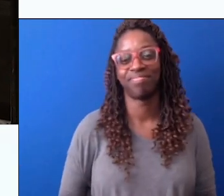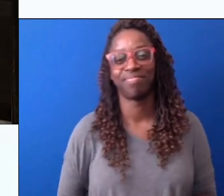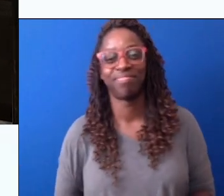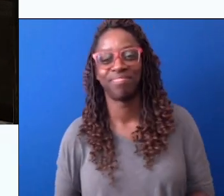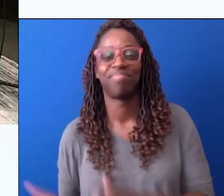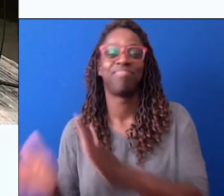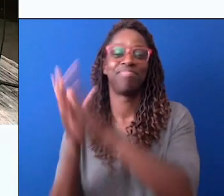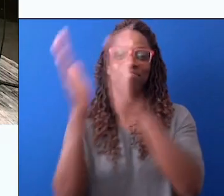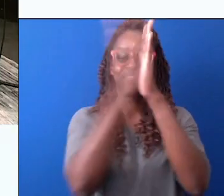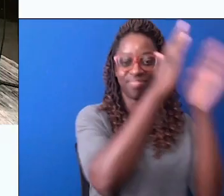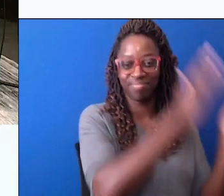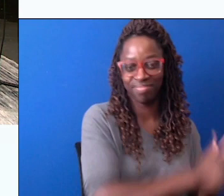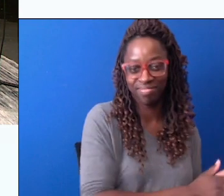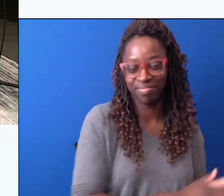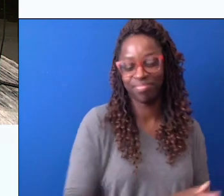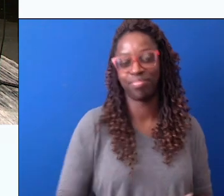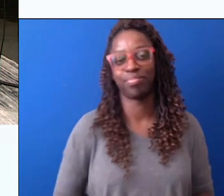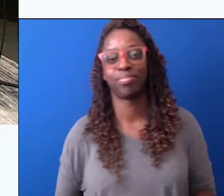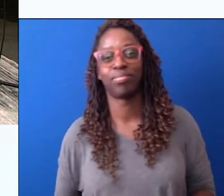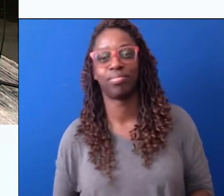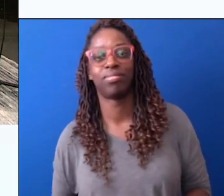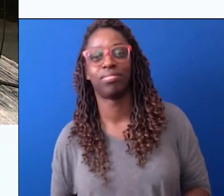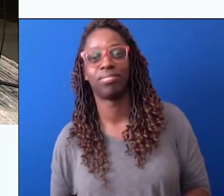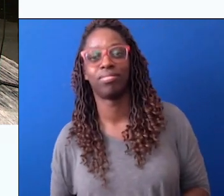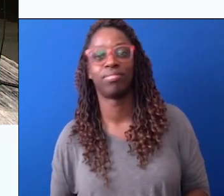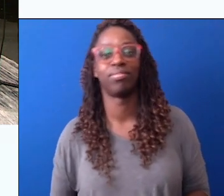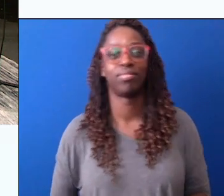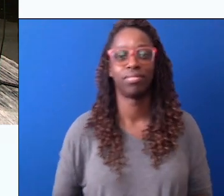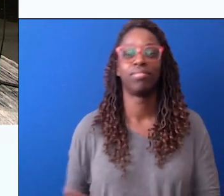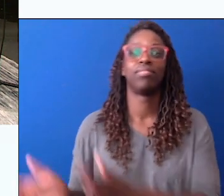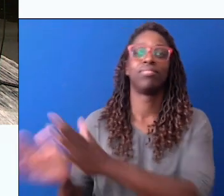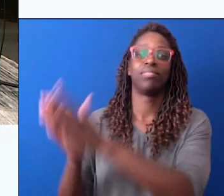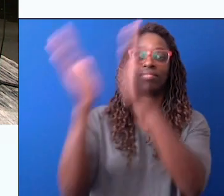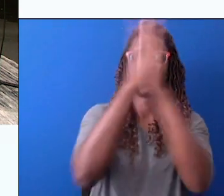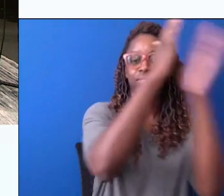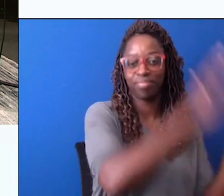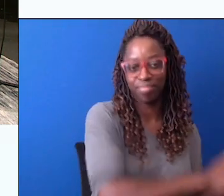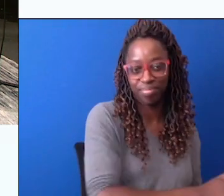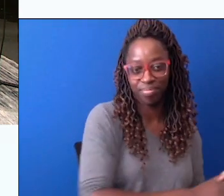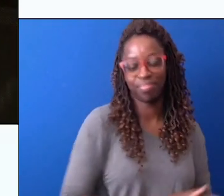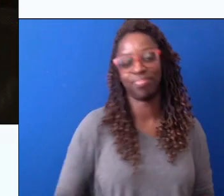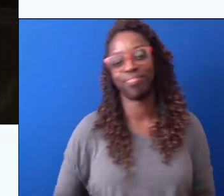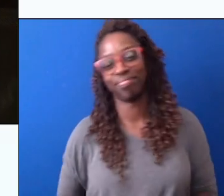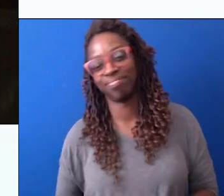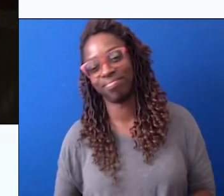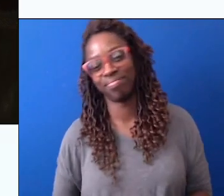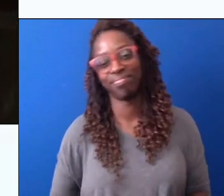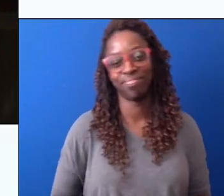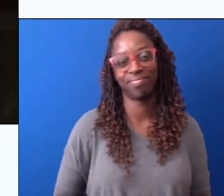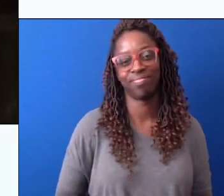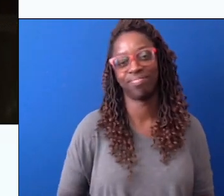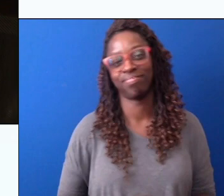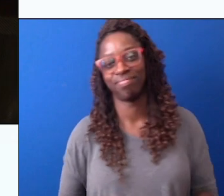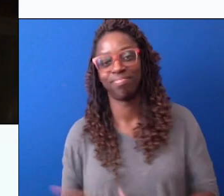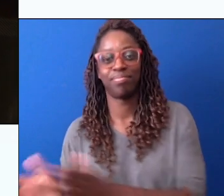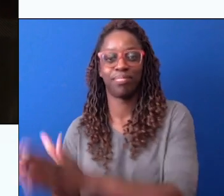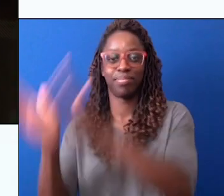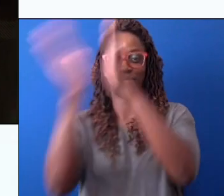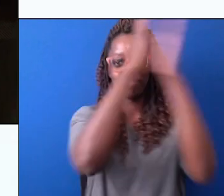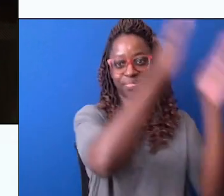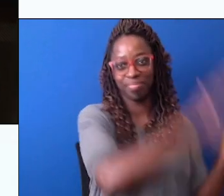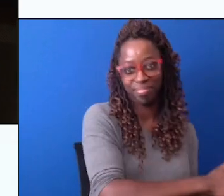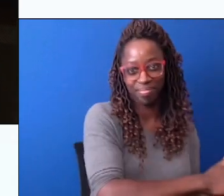Bahia, Marinero sou. De São Salvador, Marinero sou. Mas eu não sou daqui,